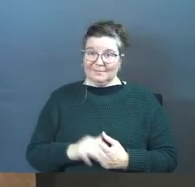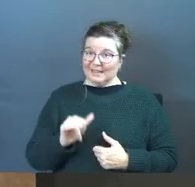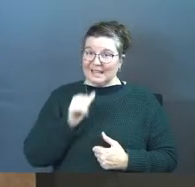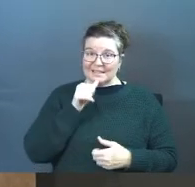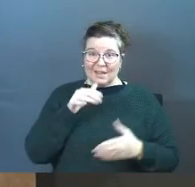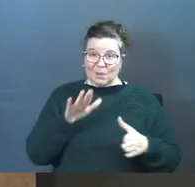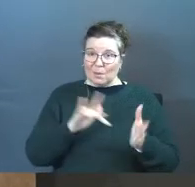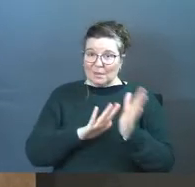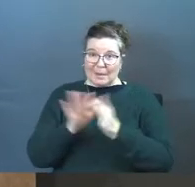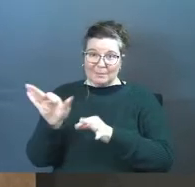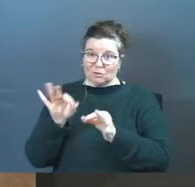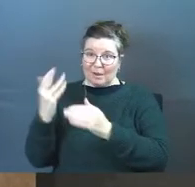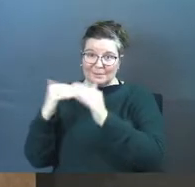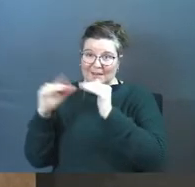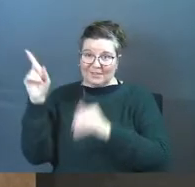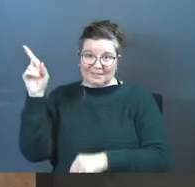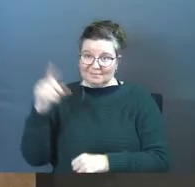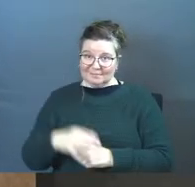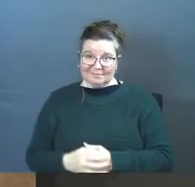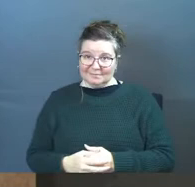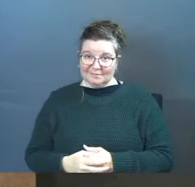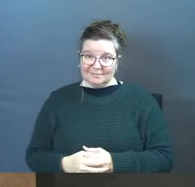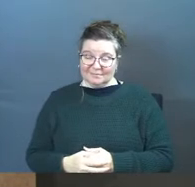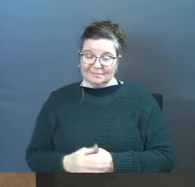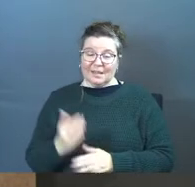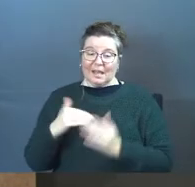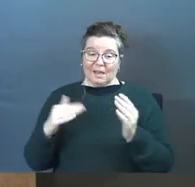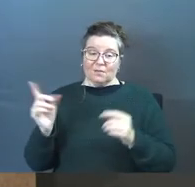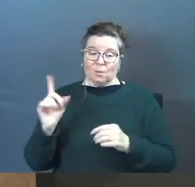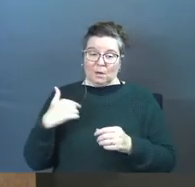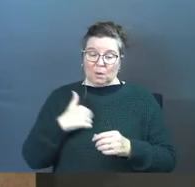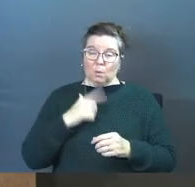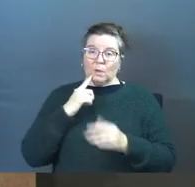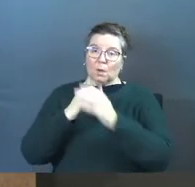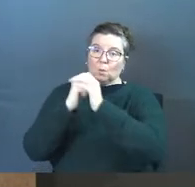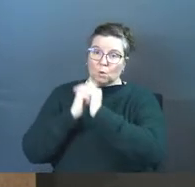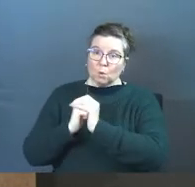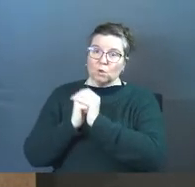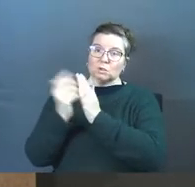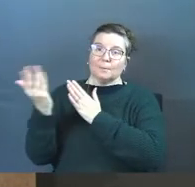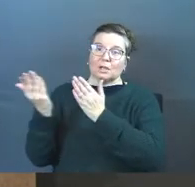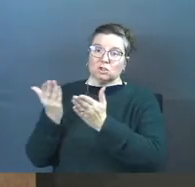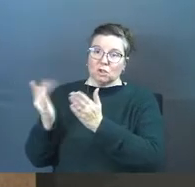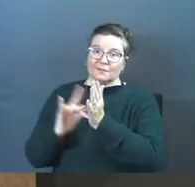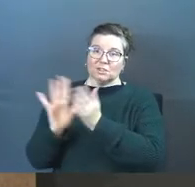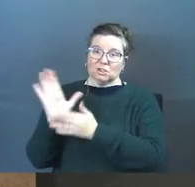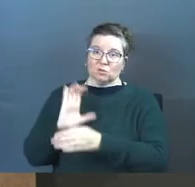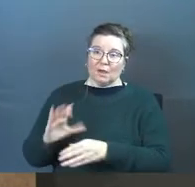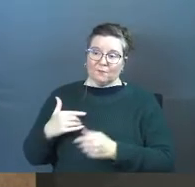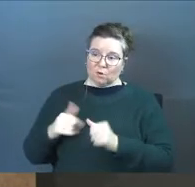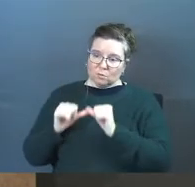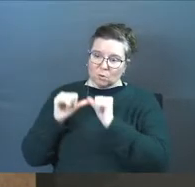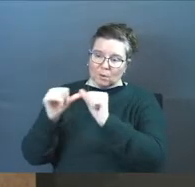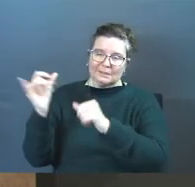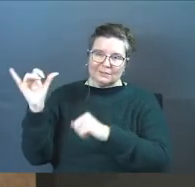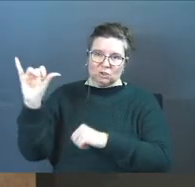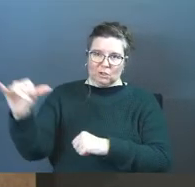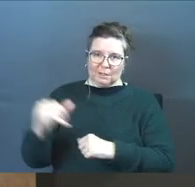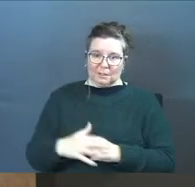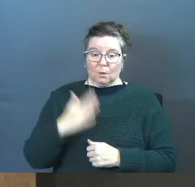that's not the way the Bible describes heaven heaven is where we will worship and serve Jesus Christ for the rest of eternity